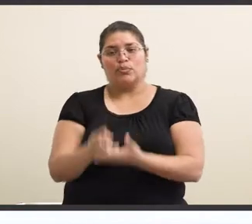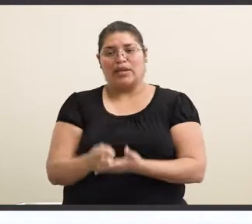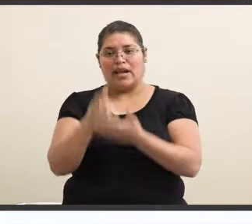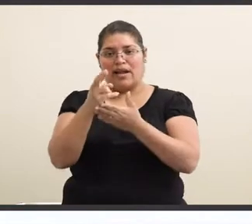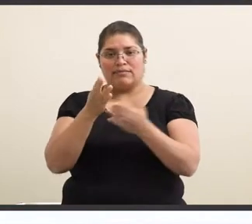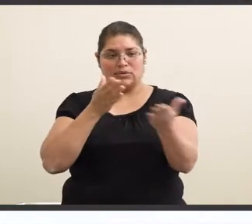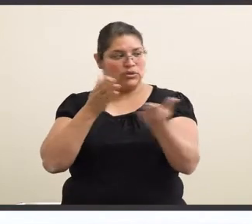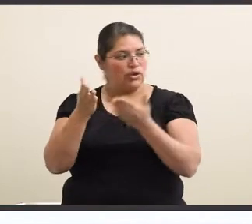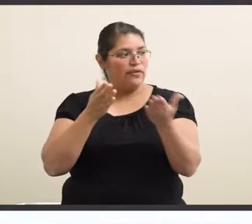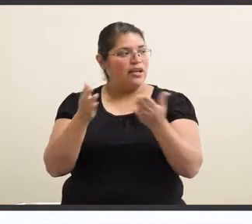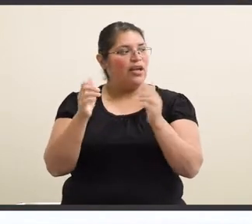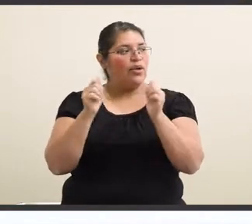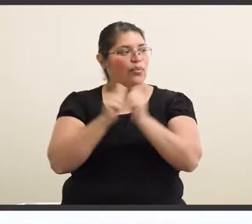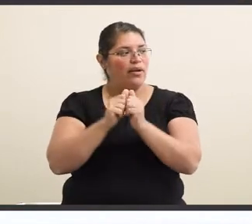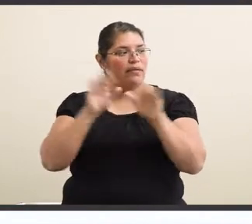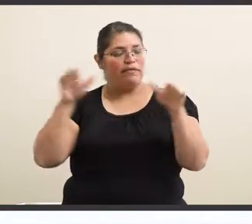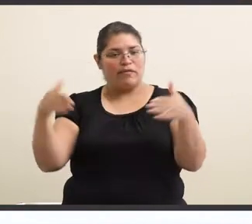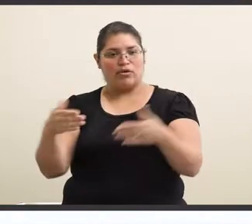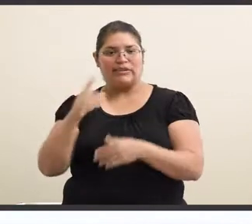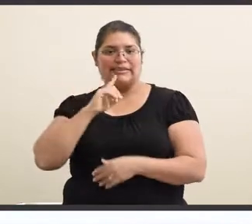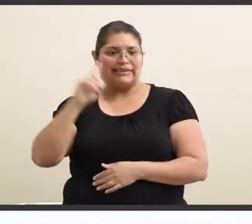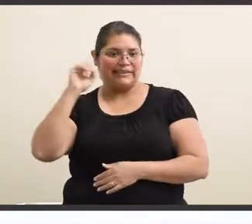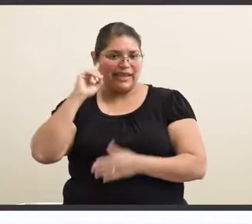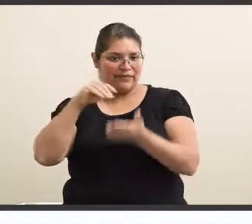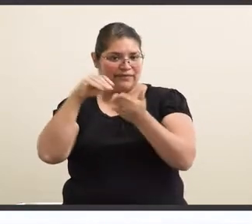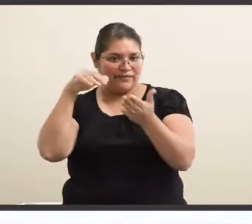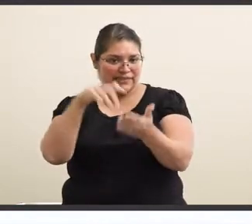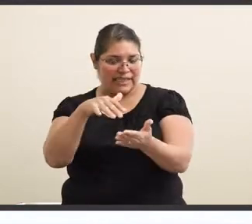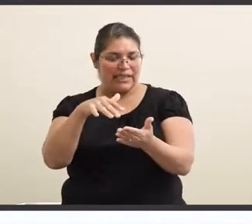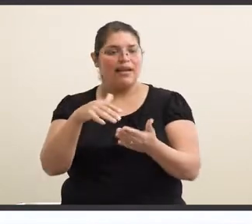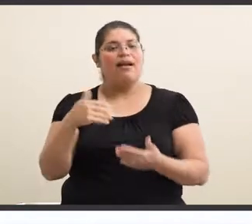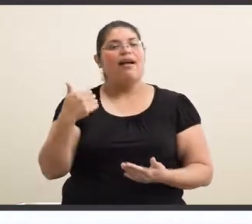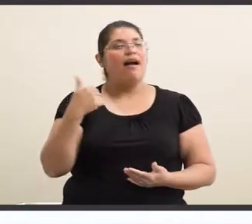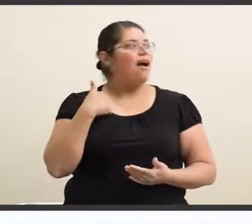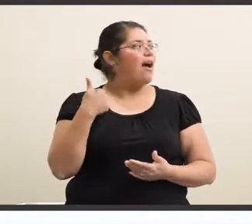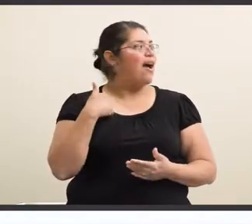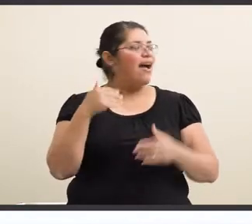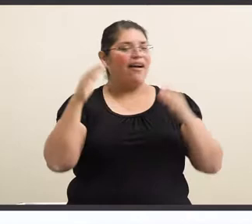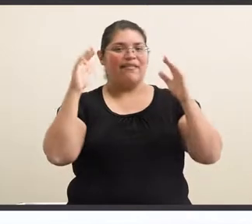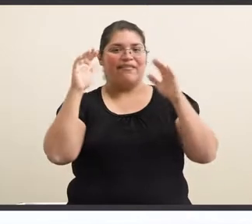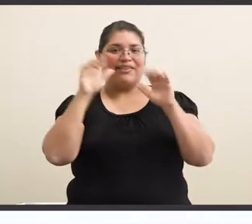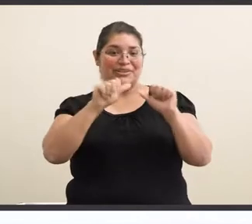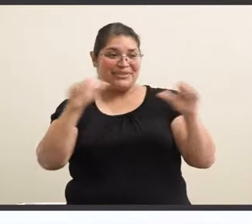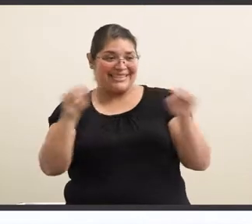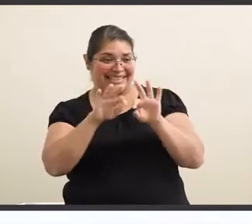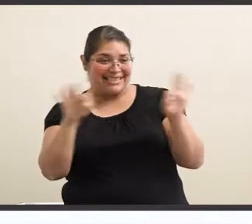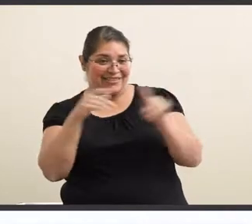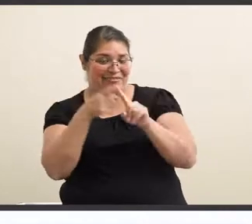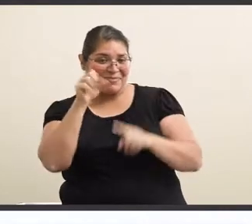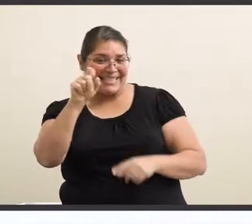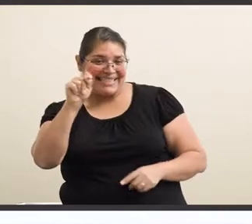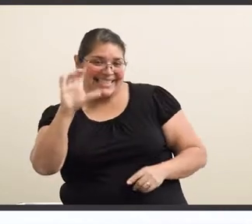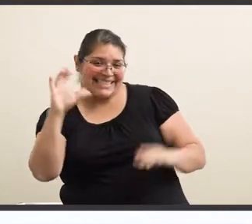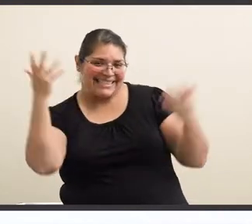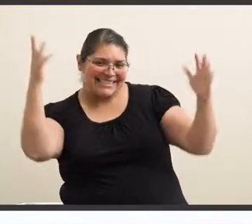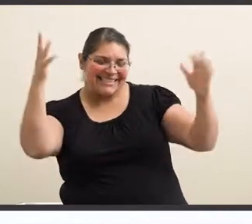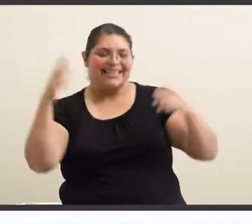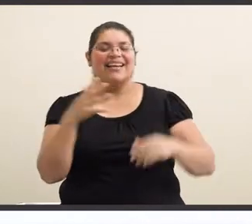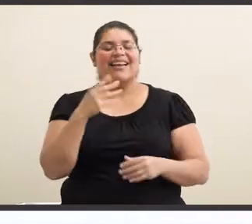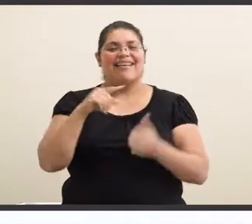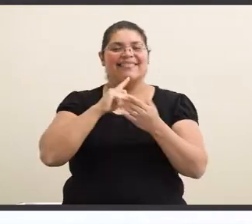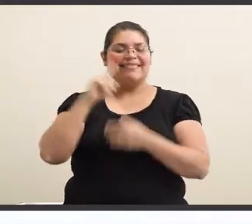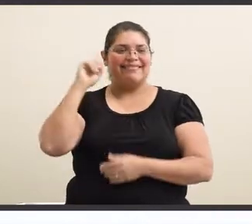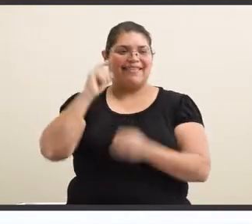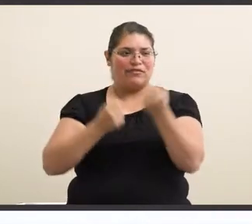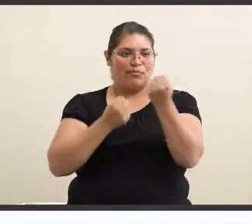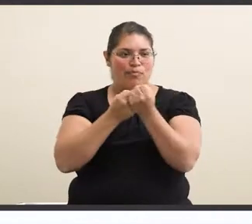services with a focus on deaf studies. I have an associate's degree from STC in deaf support